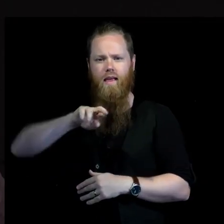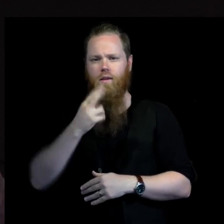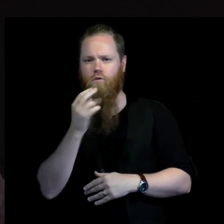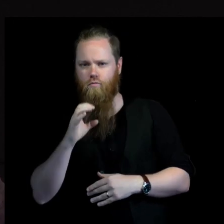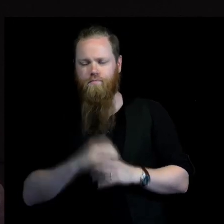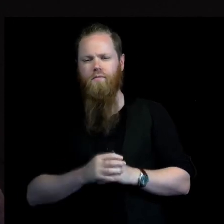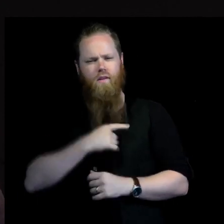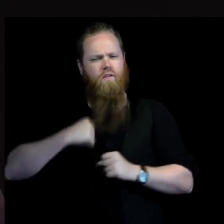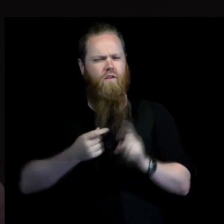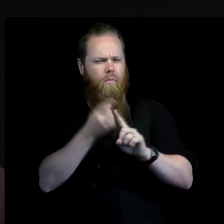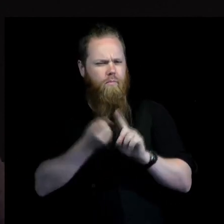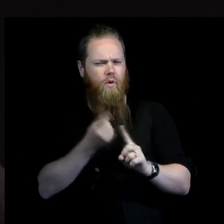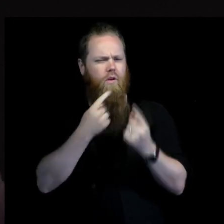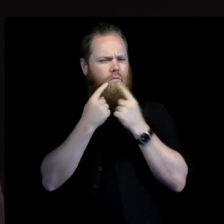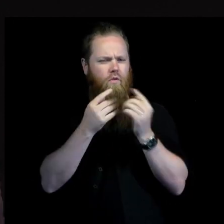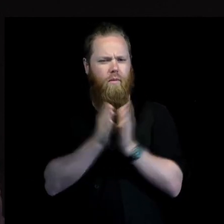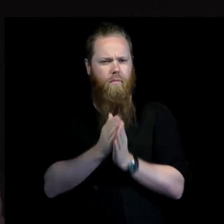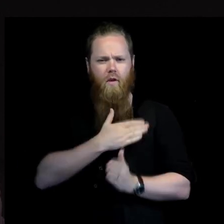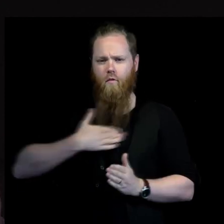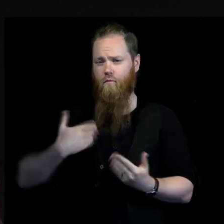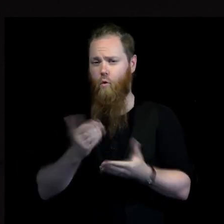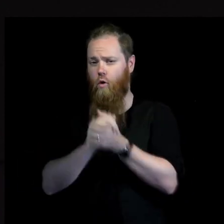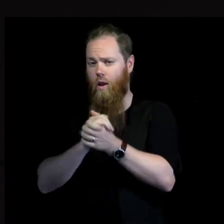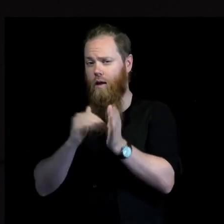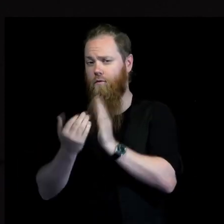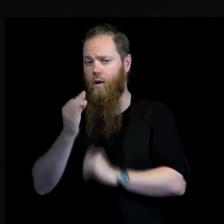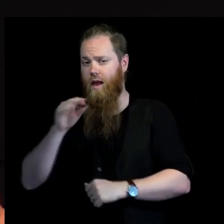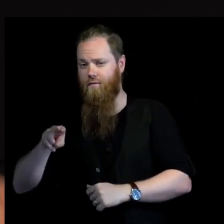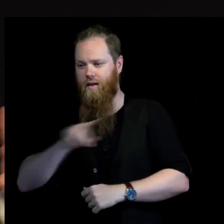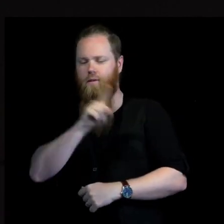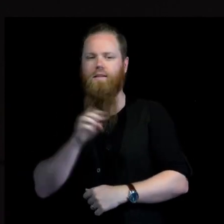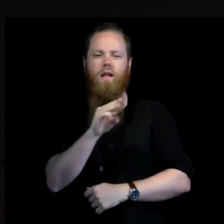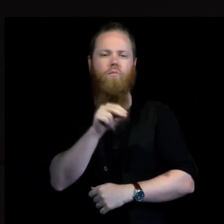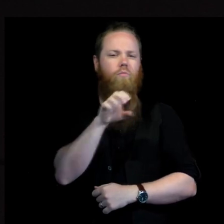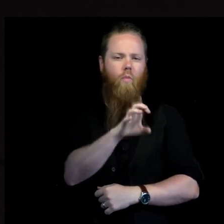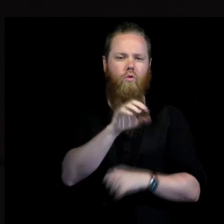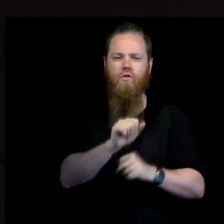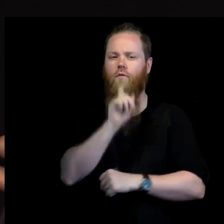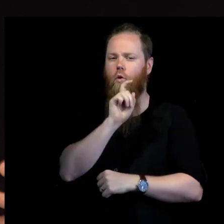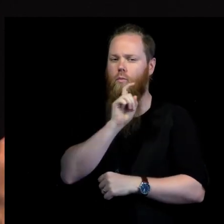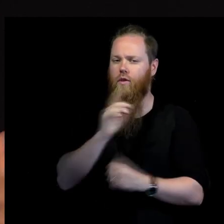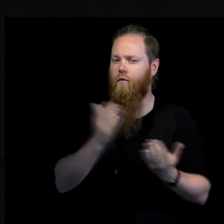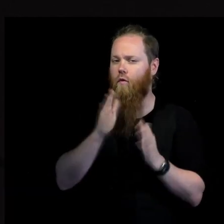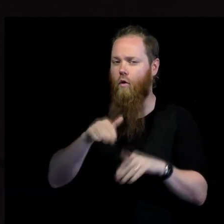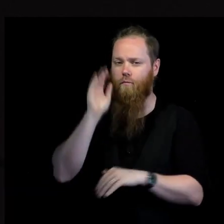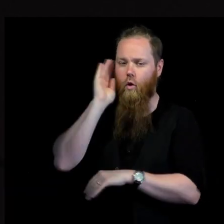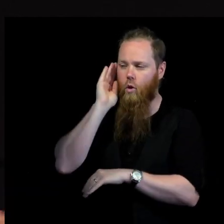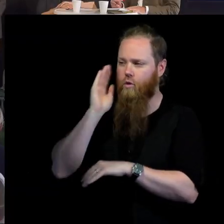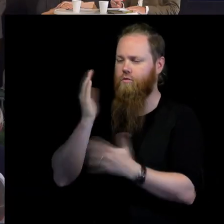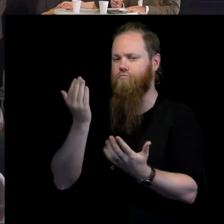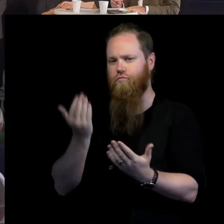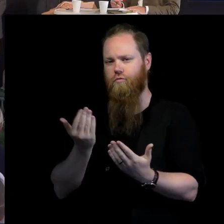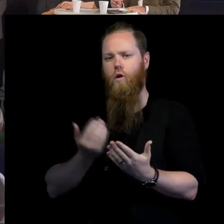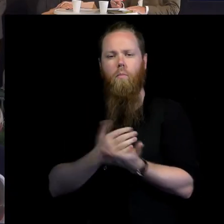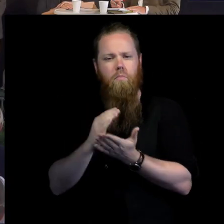colleagues and then we will invite Måns to comment on what you have heard and also share your own reflections